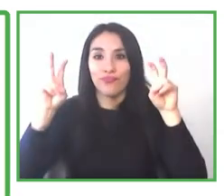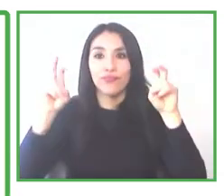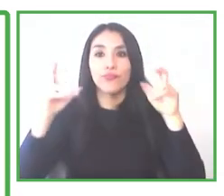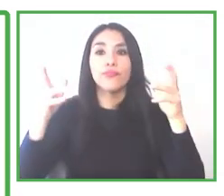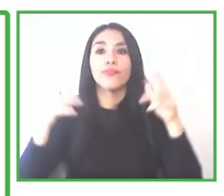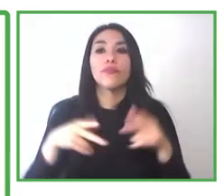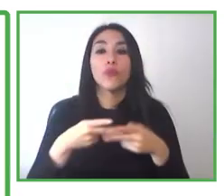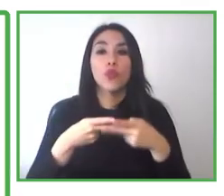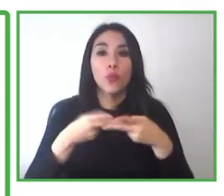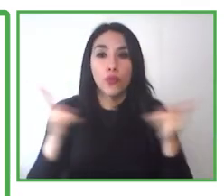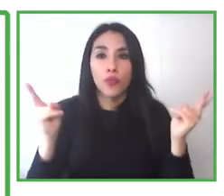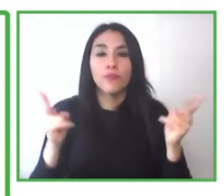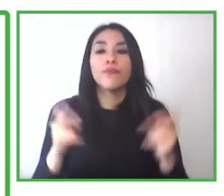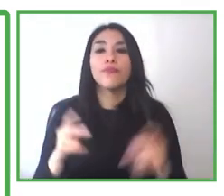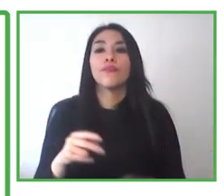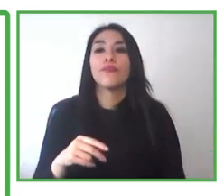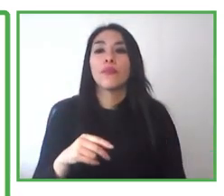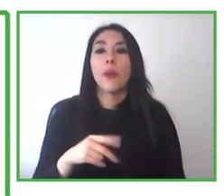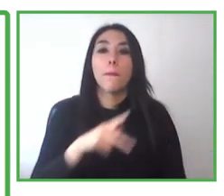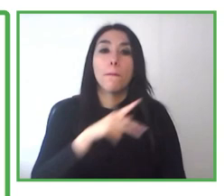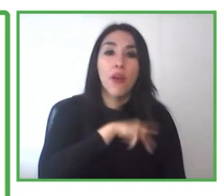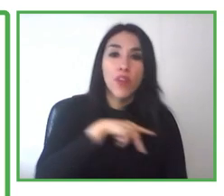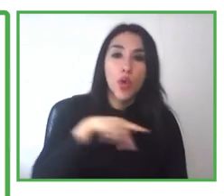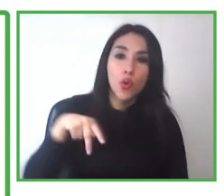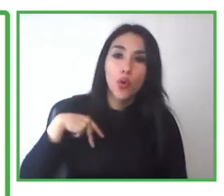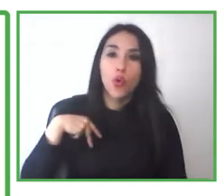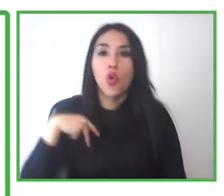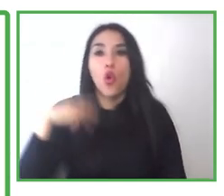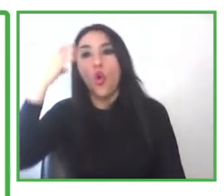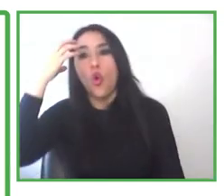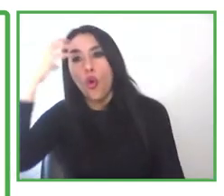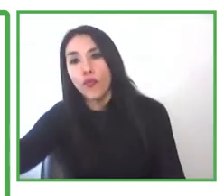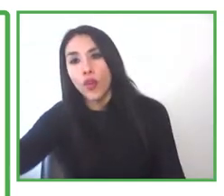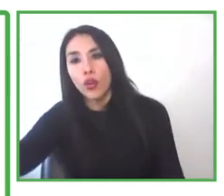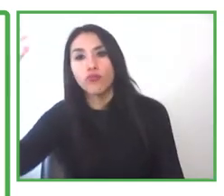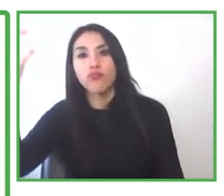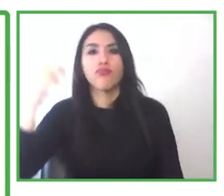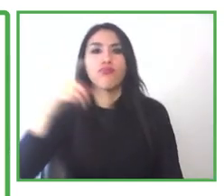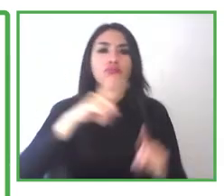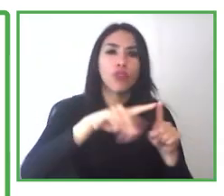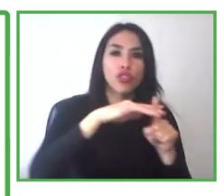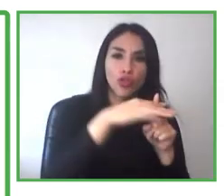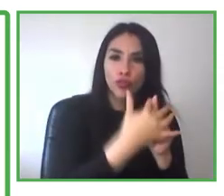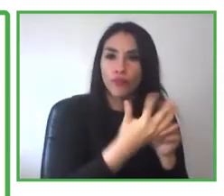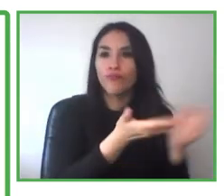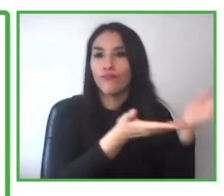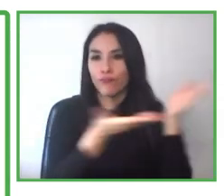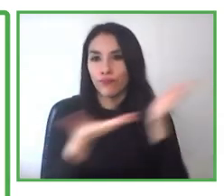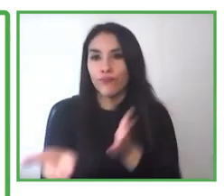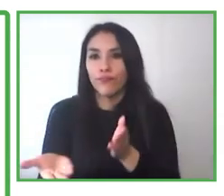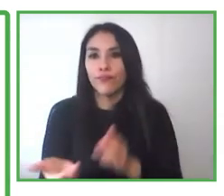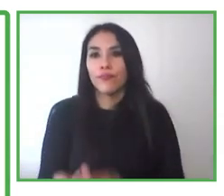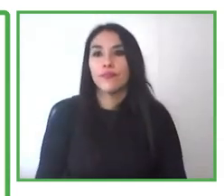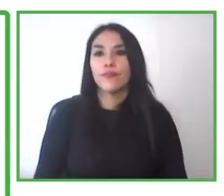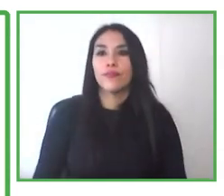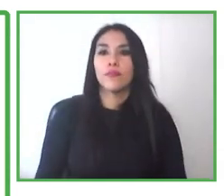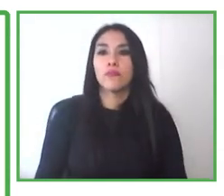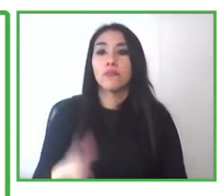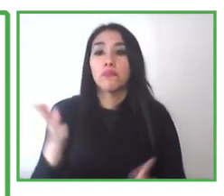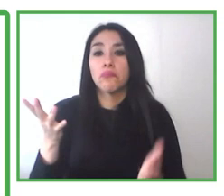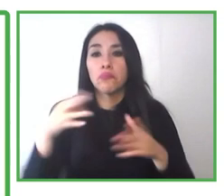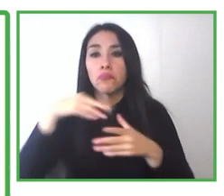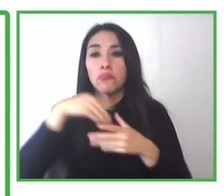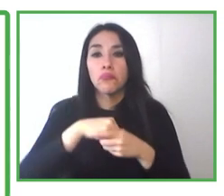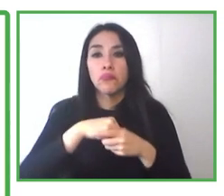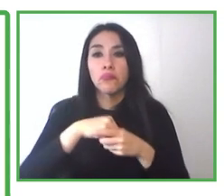So now I would like to invite them to show their inclusion model that the municipality is